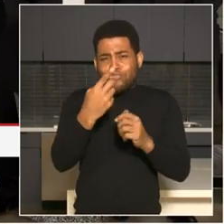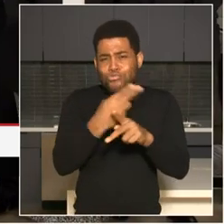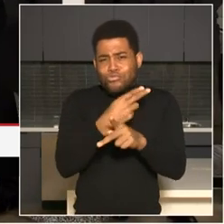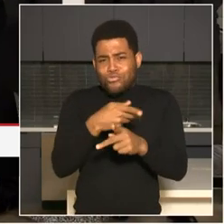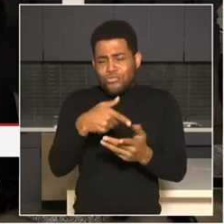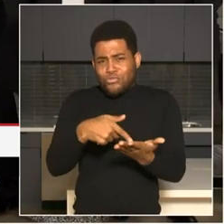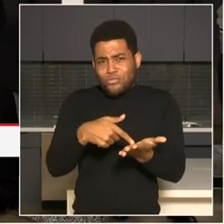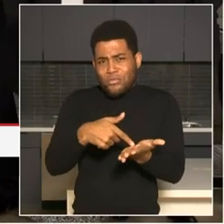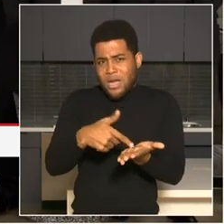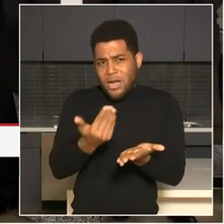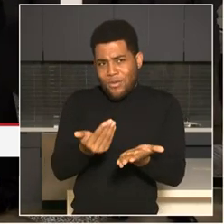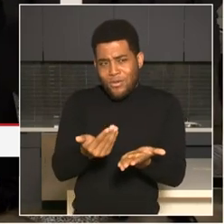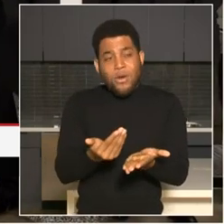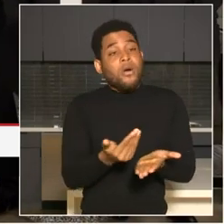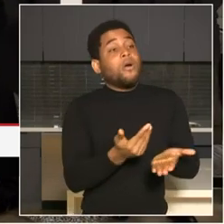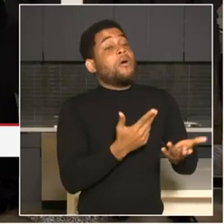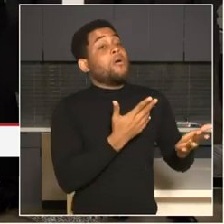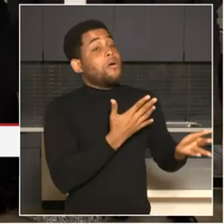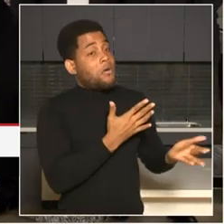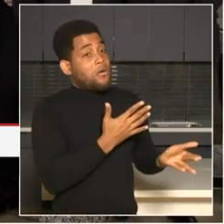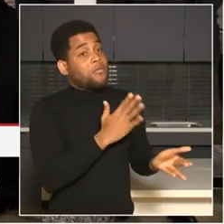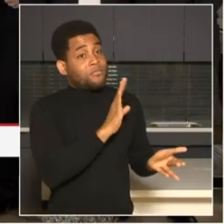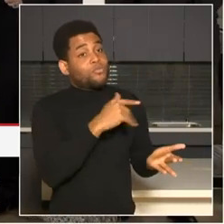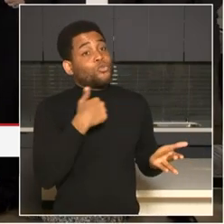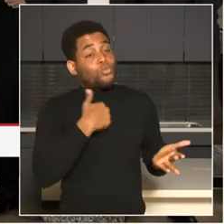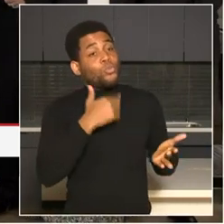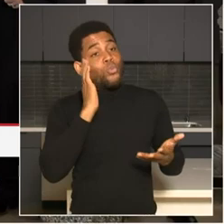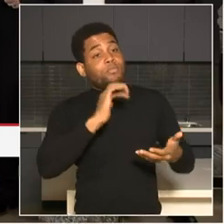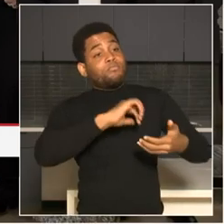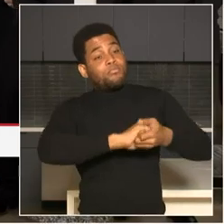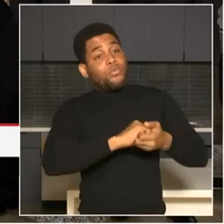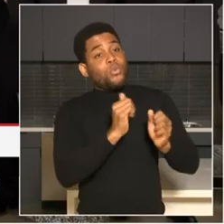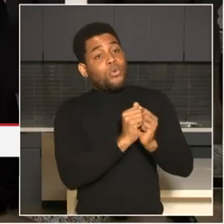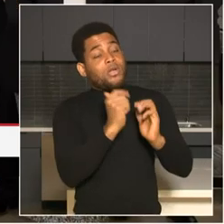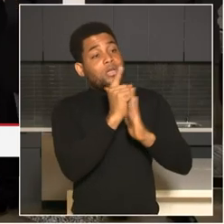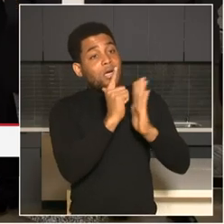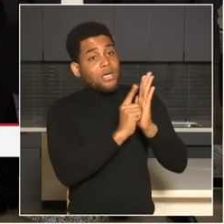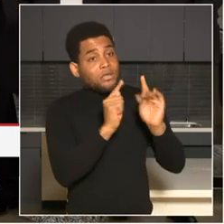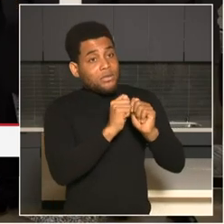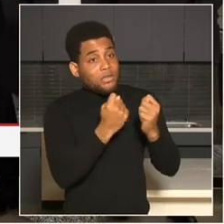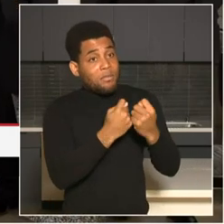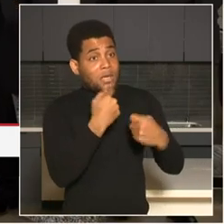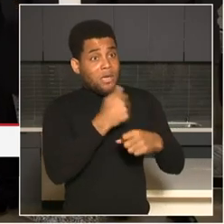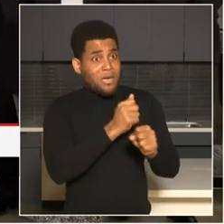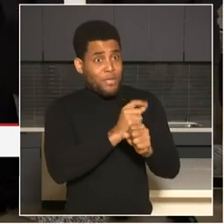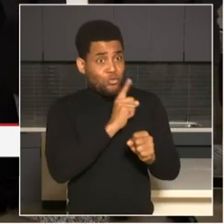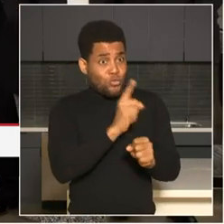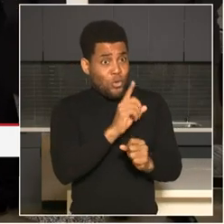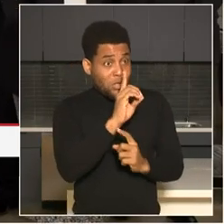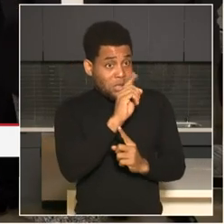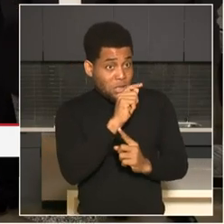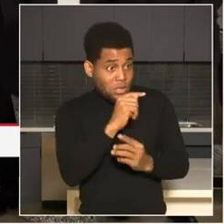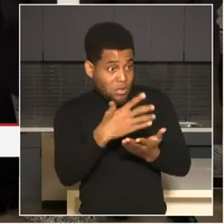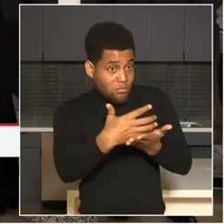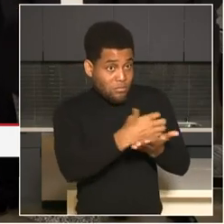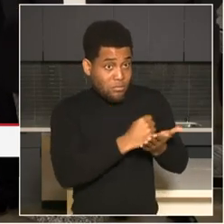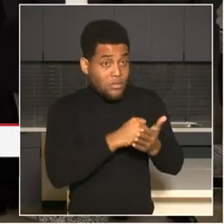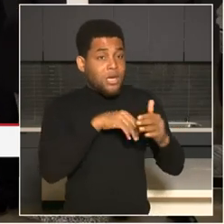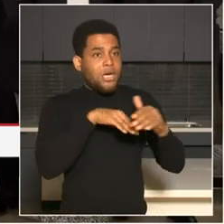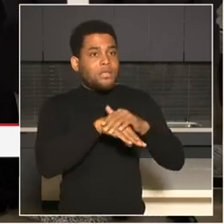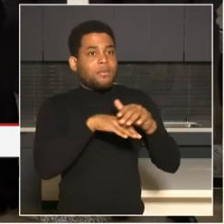with with our legal team to ensure that that information that we do gather as far as data is accessible to the public, as we do with most data.